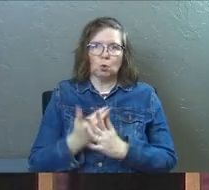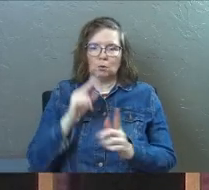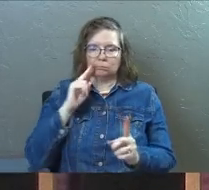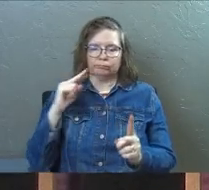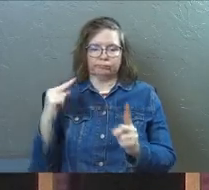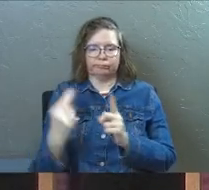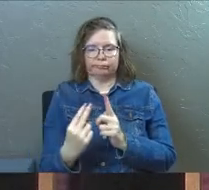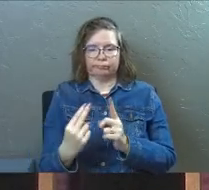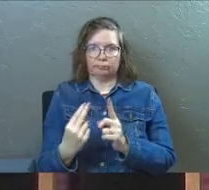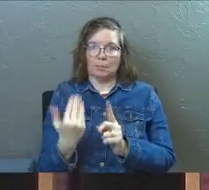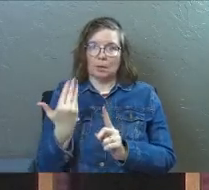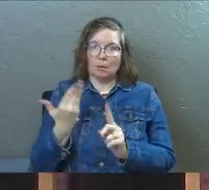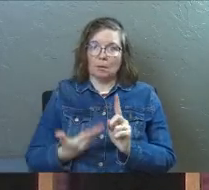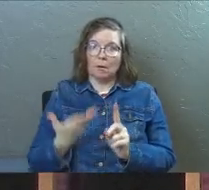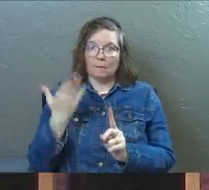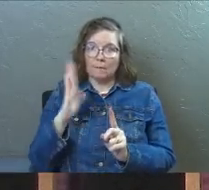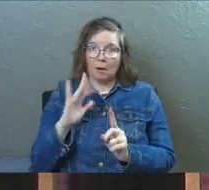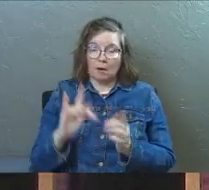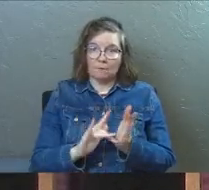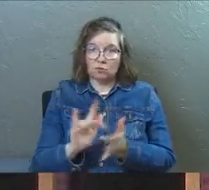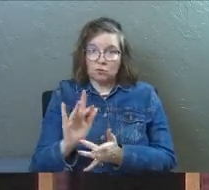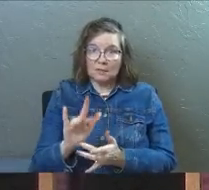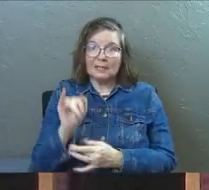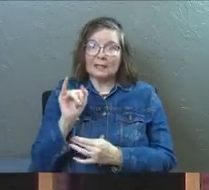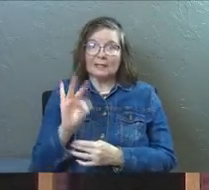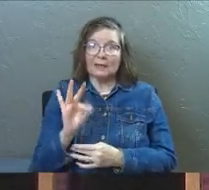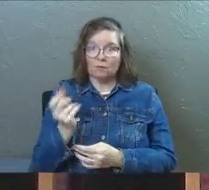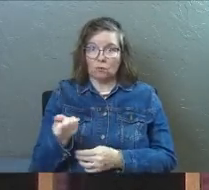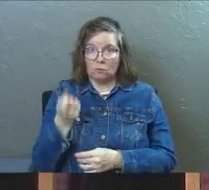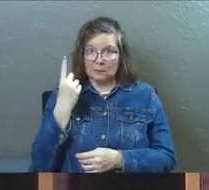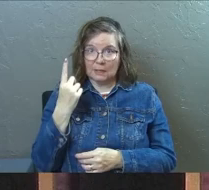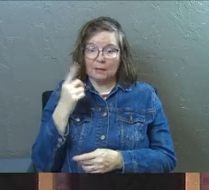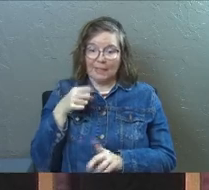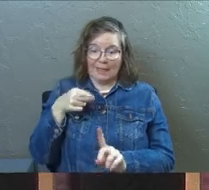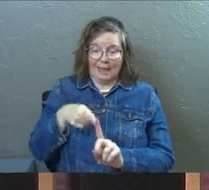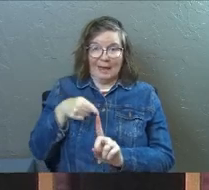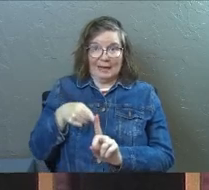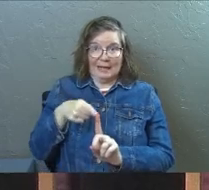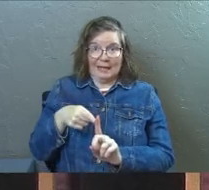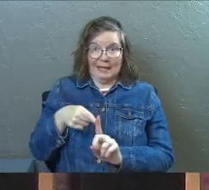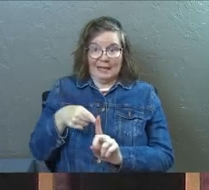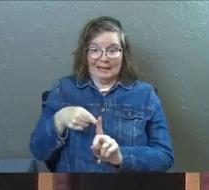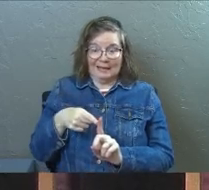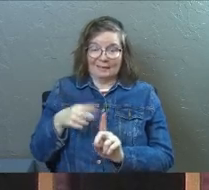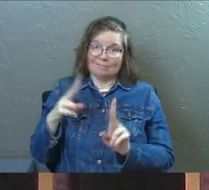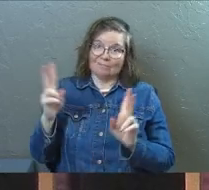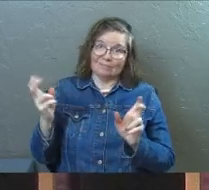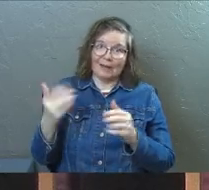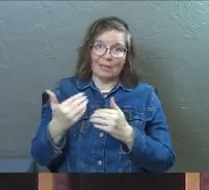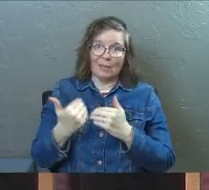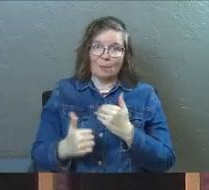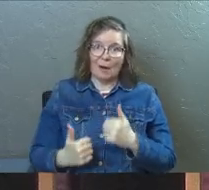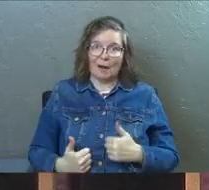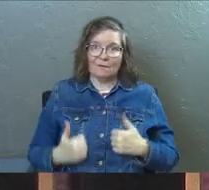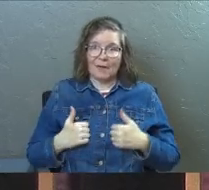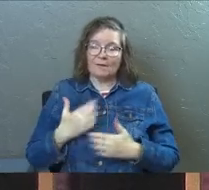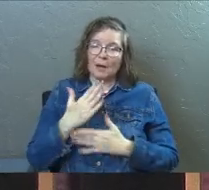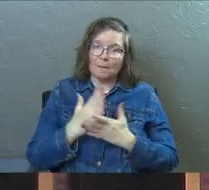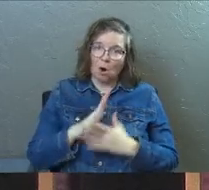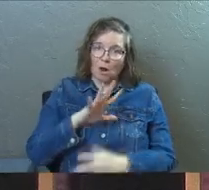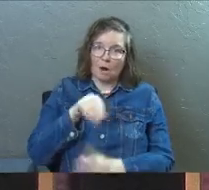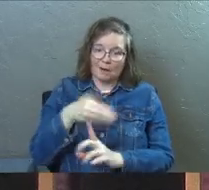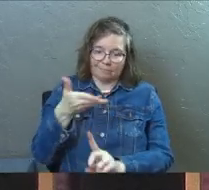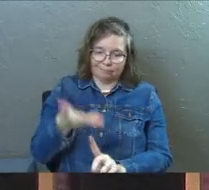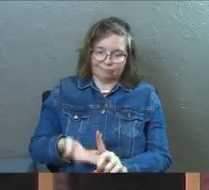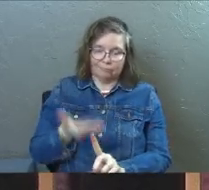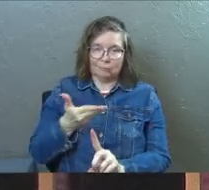aspect of God and of Jesus, if you understand that he is the bread of life. That's a, it's a part of him